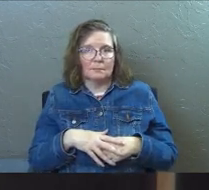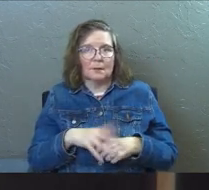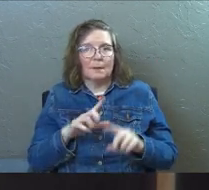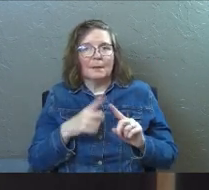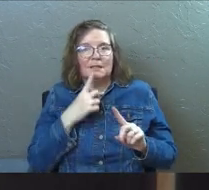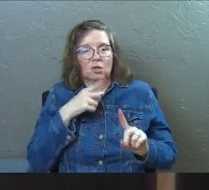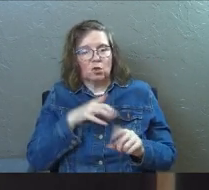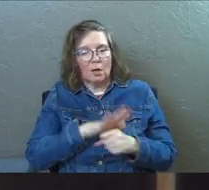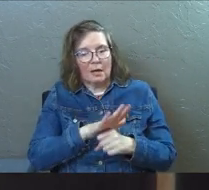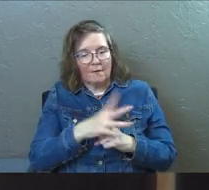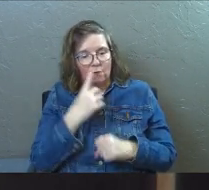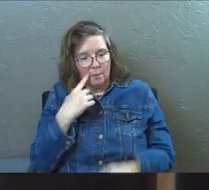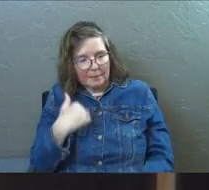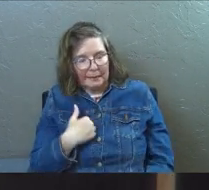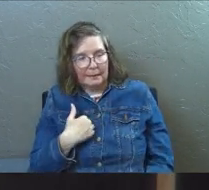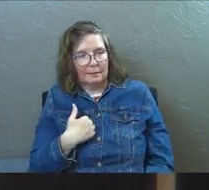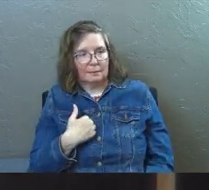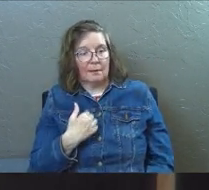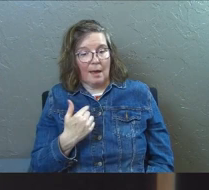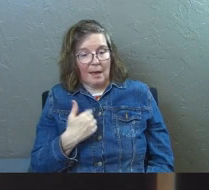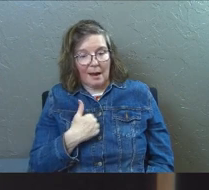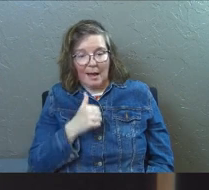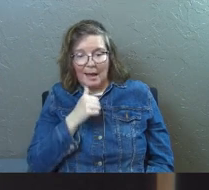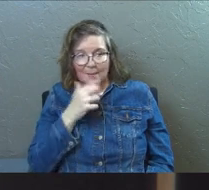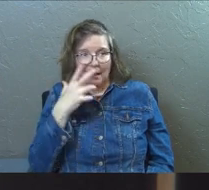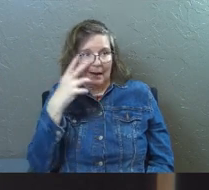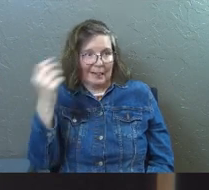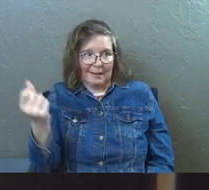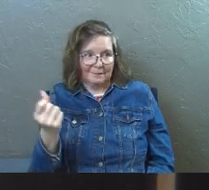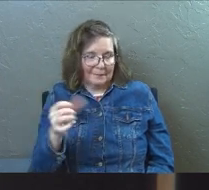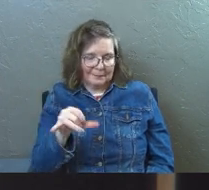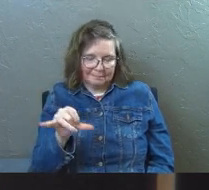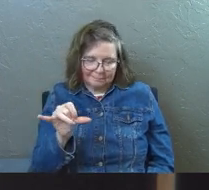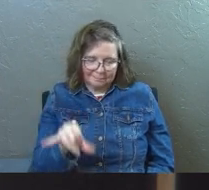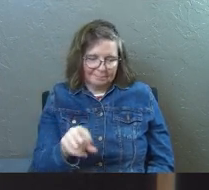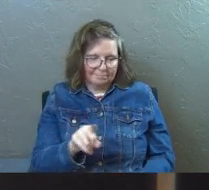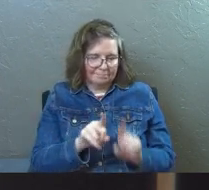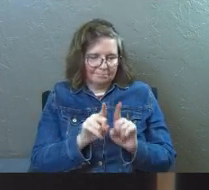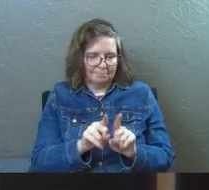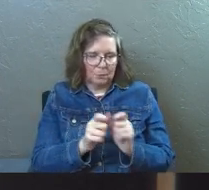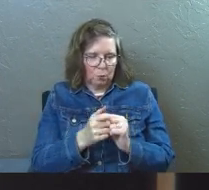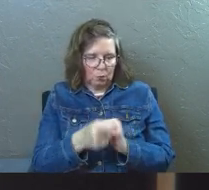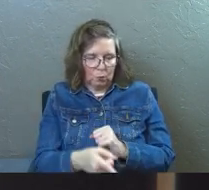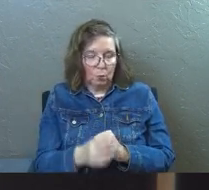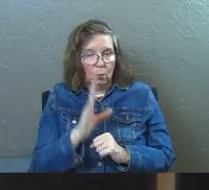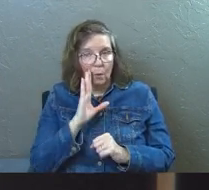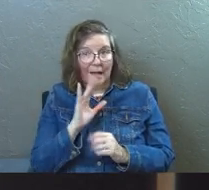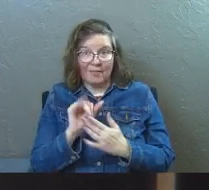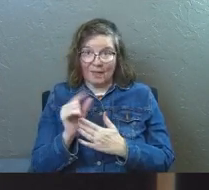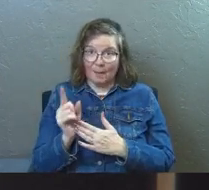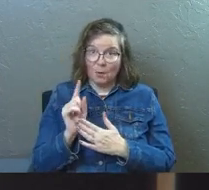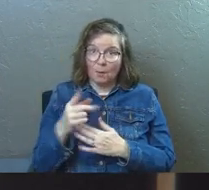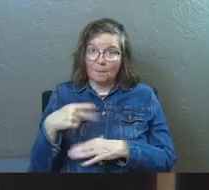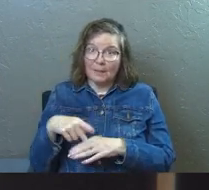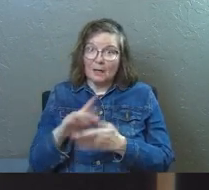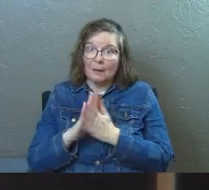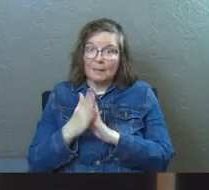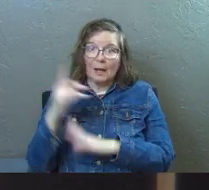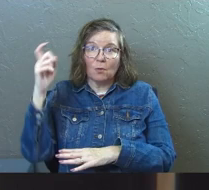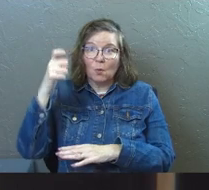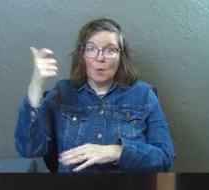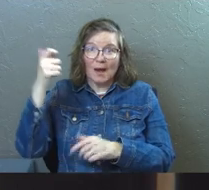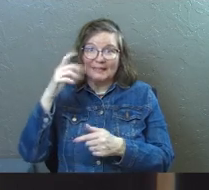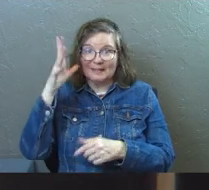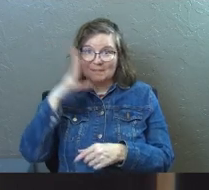But he said, you're enough for me. And I'm not going anywhere. And in that moment, Peter became the